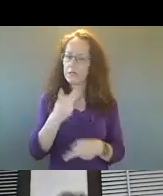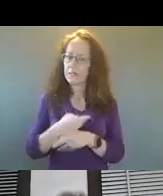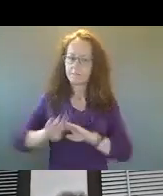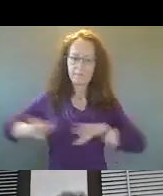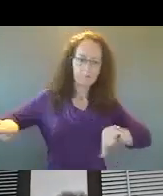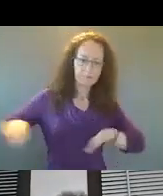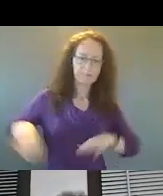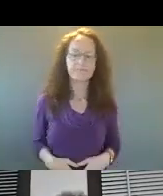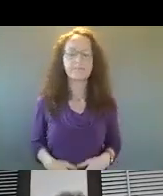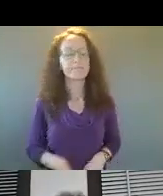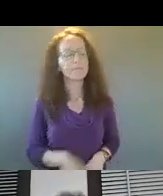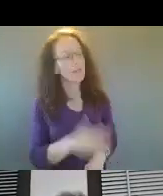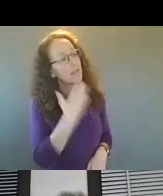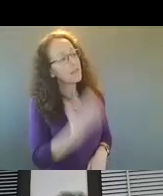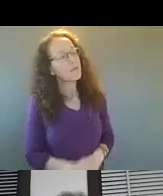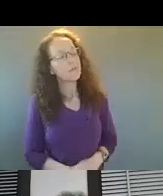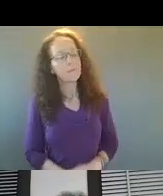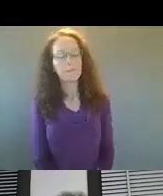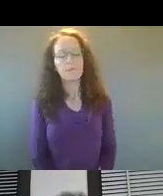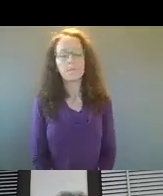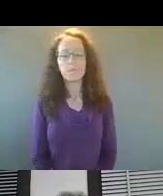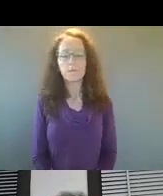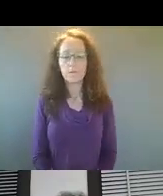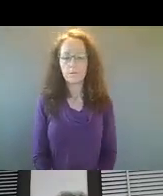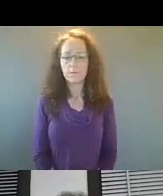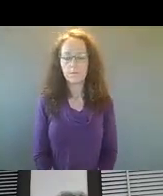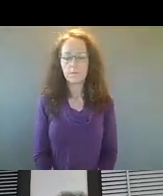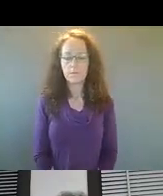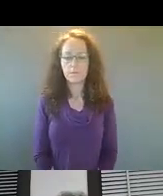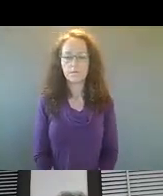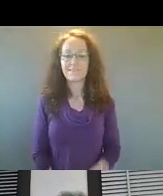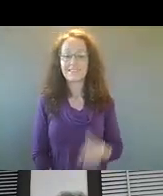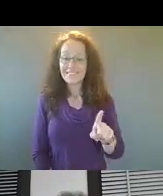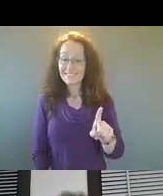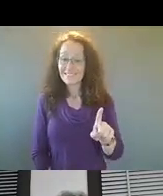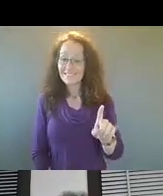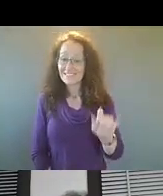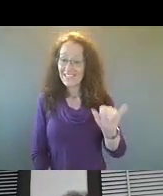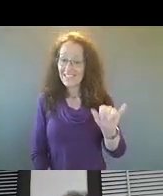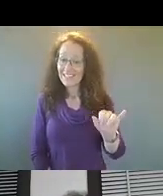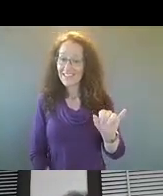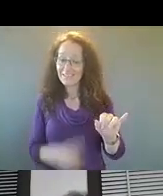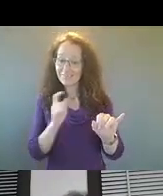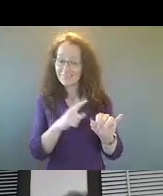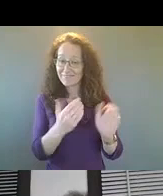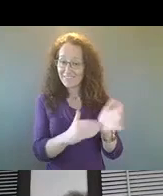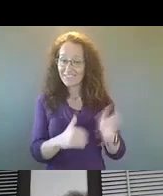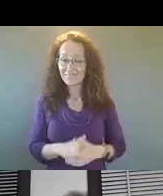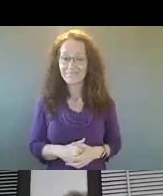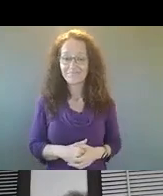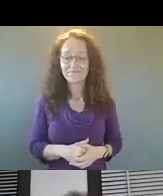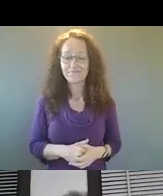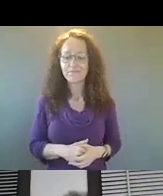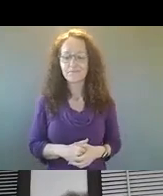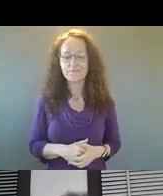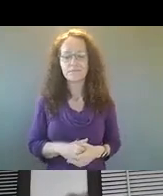Thank you, Director. Um, and don't go too far. I'm going to ask another question for you, um, and this